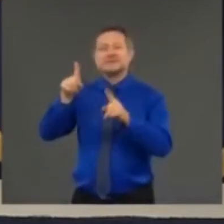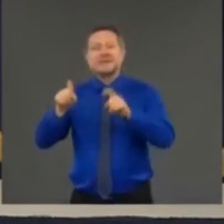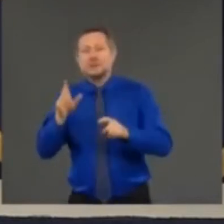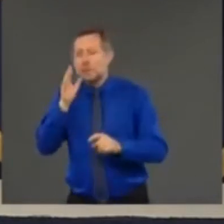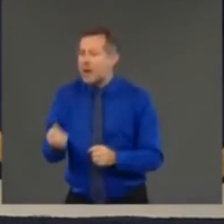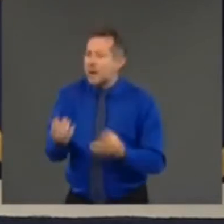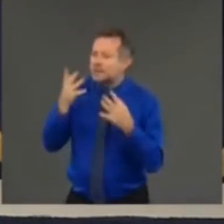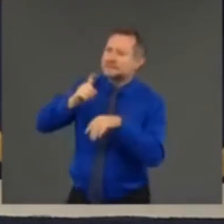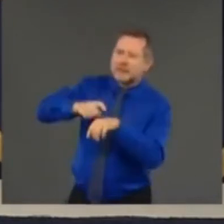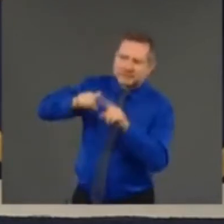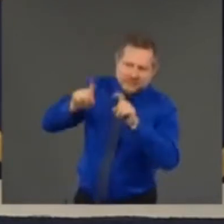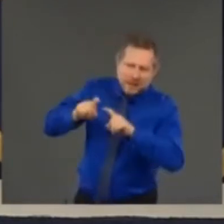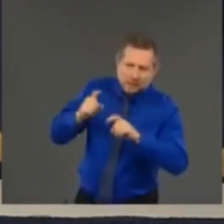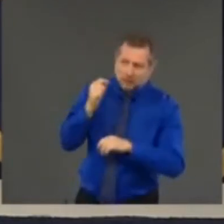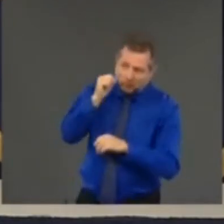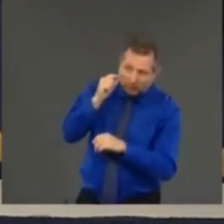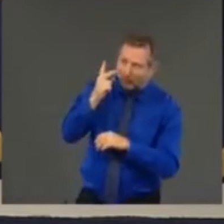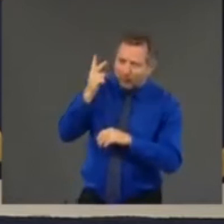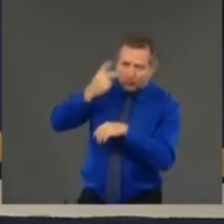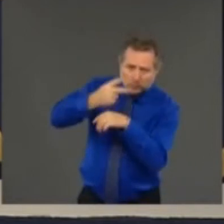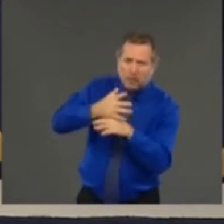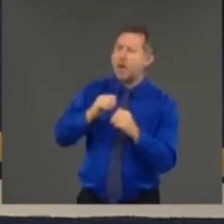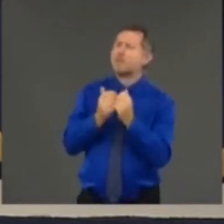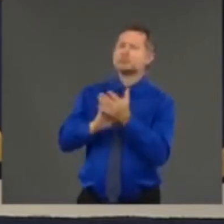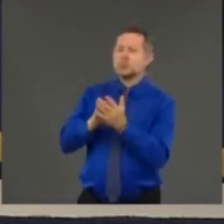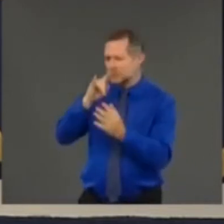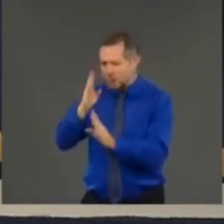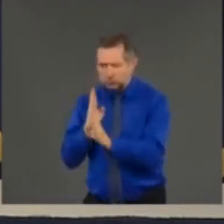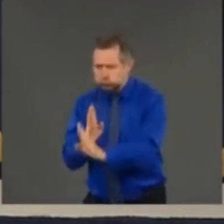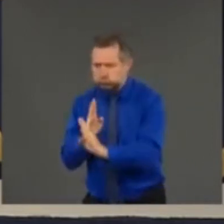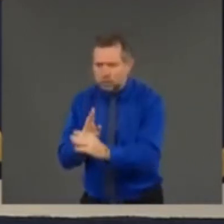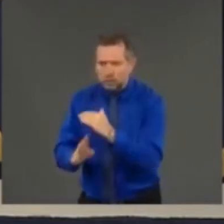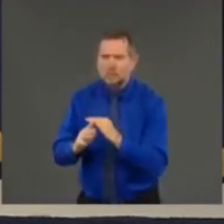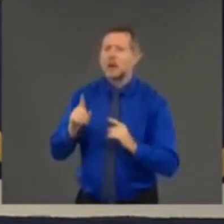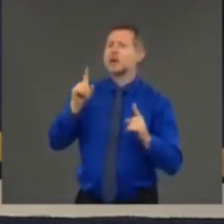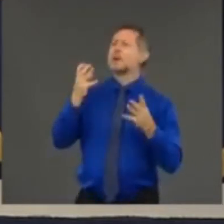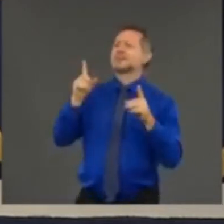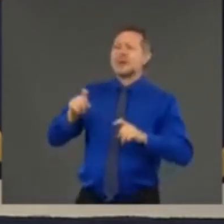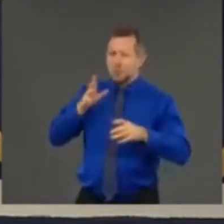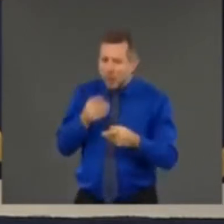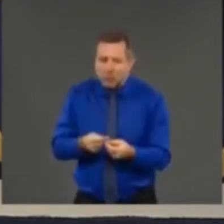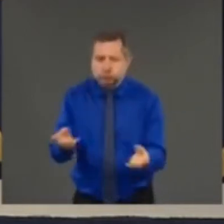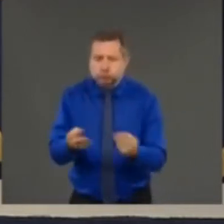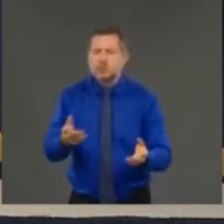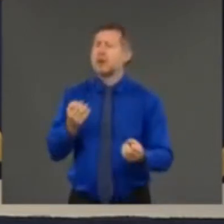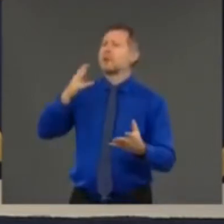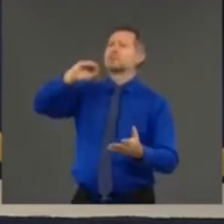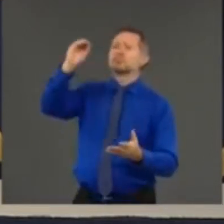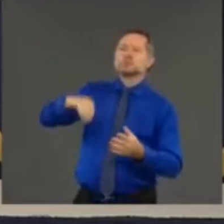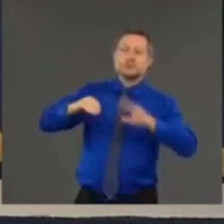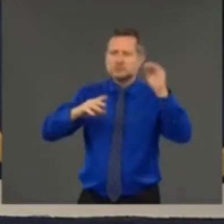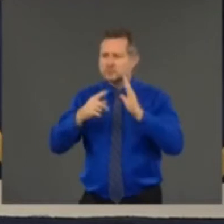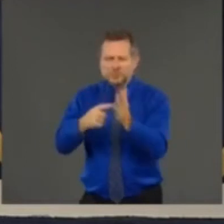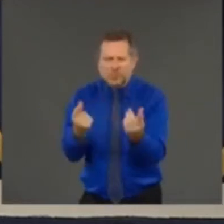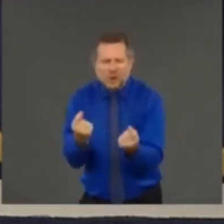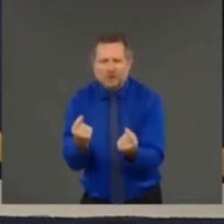how many kids do you have how many tests is that a representative sample how